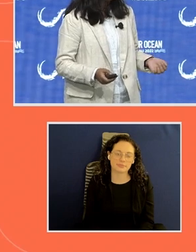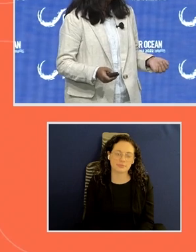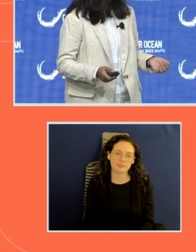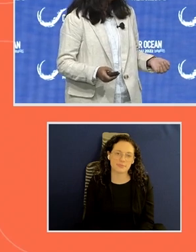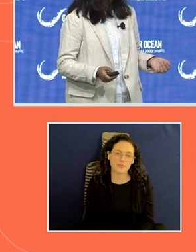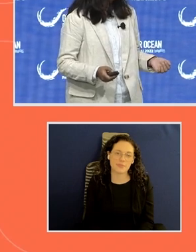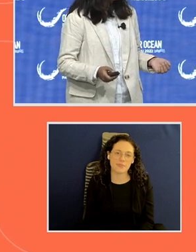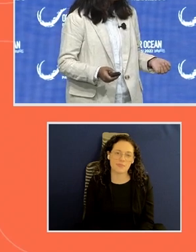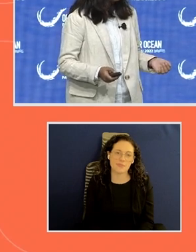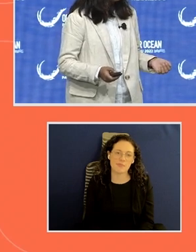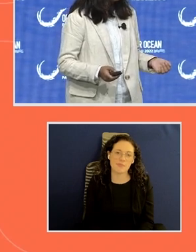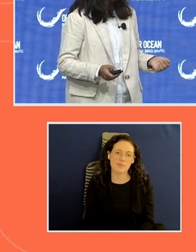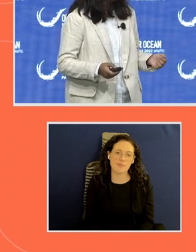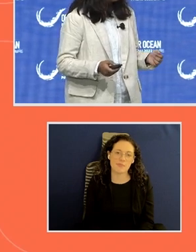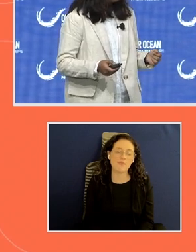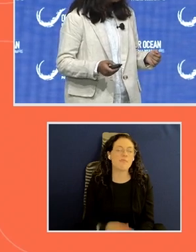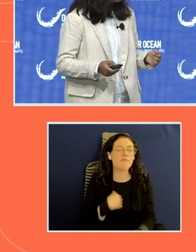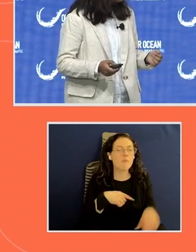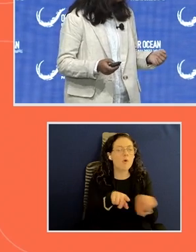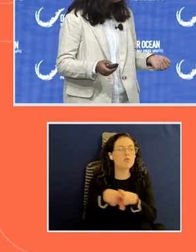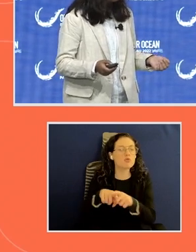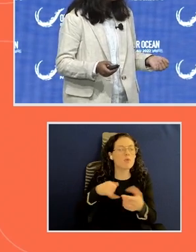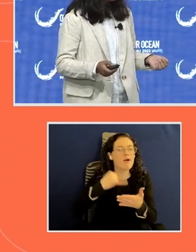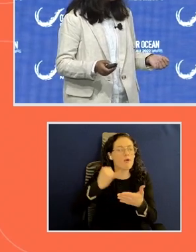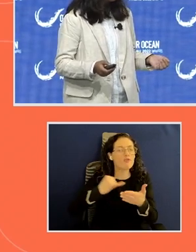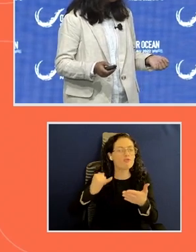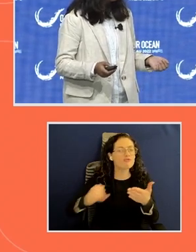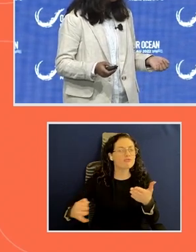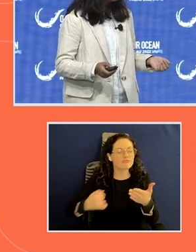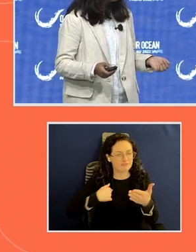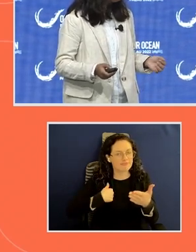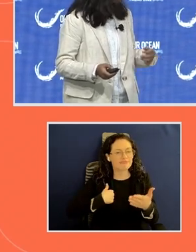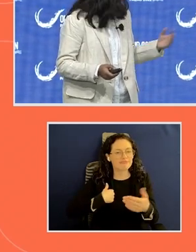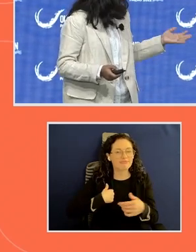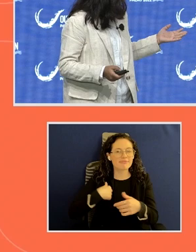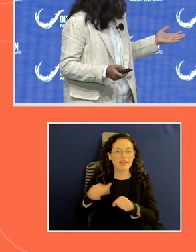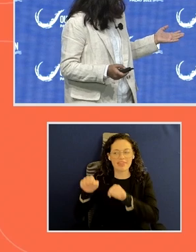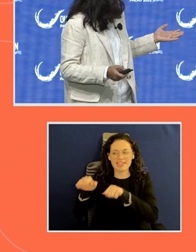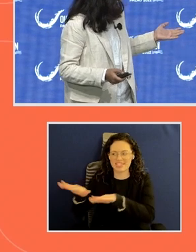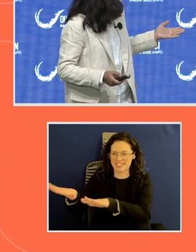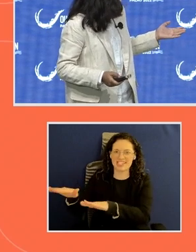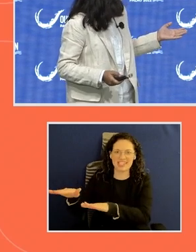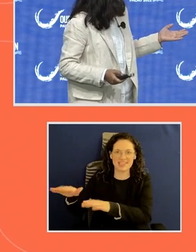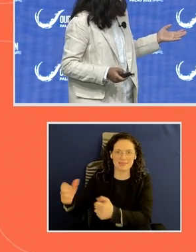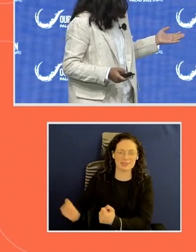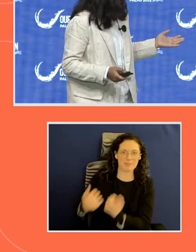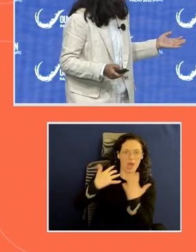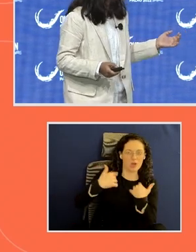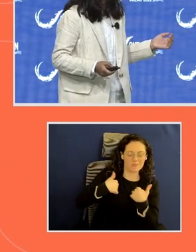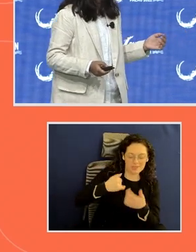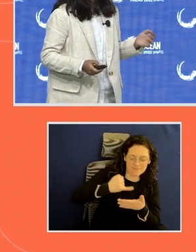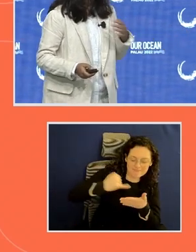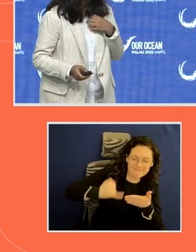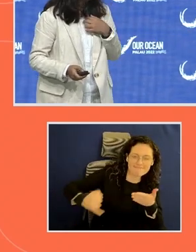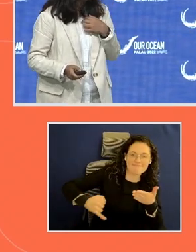I'm also an artist and the sea inspires my paintings. As you can see, this is my paintings and I'm never